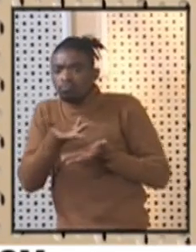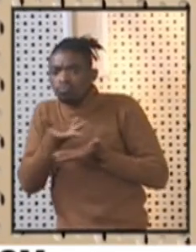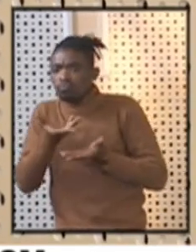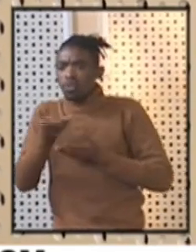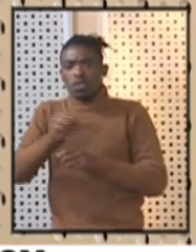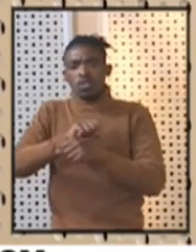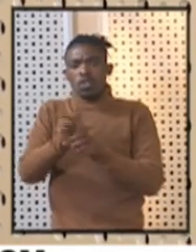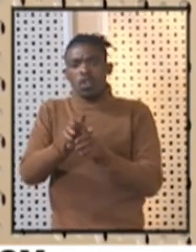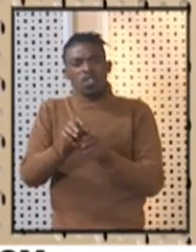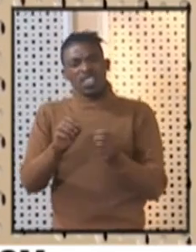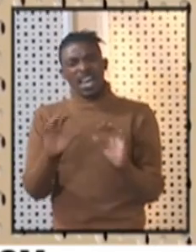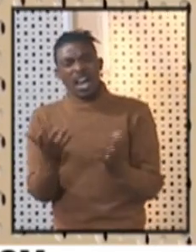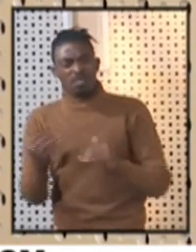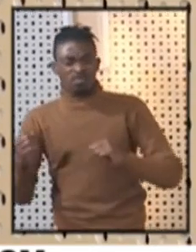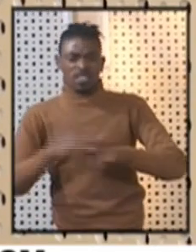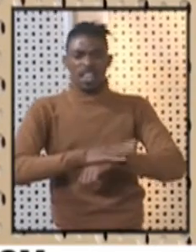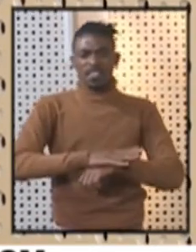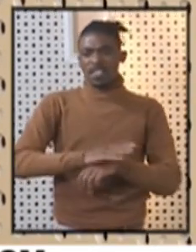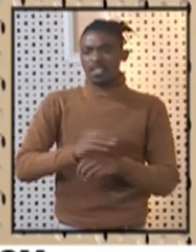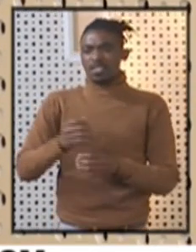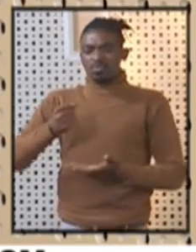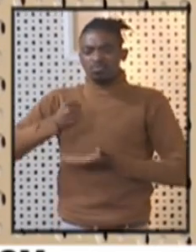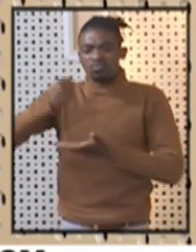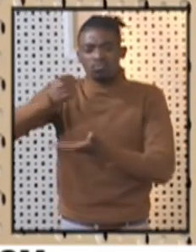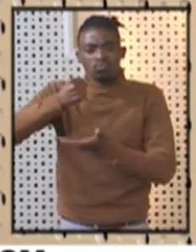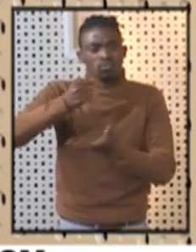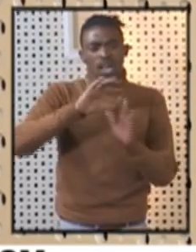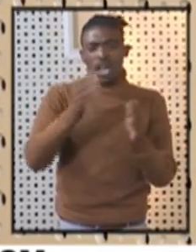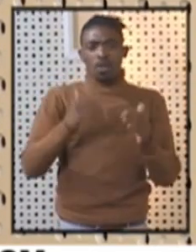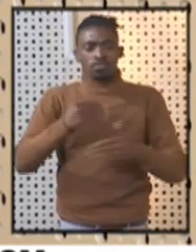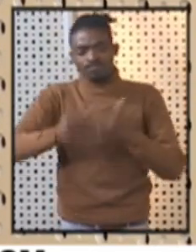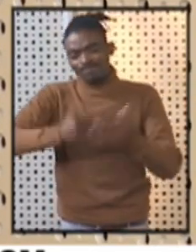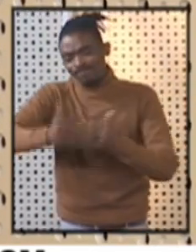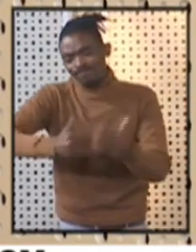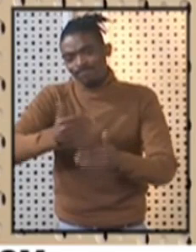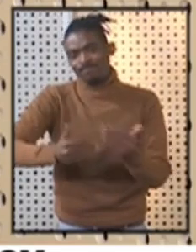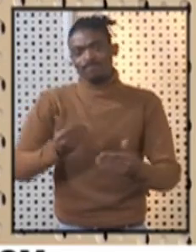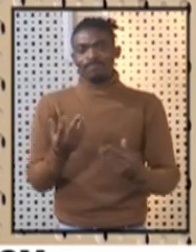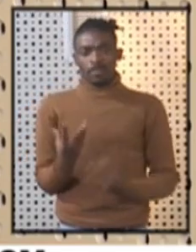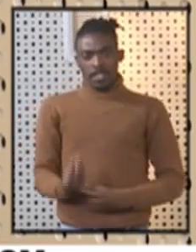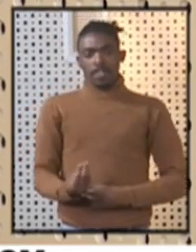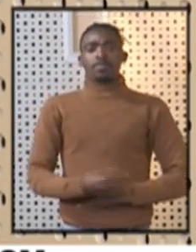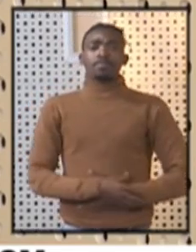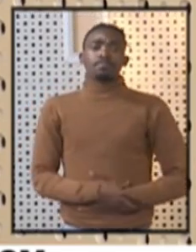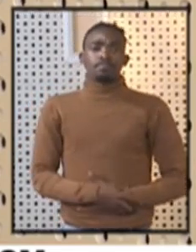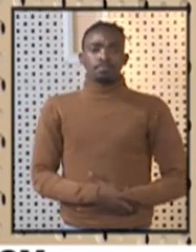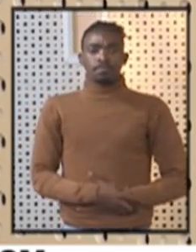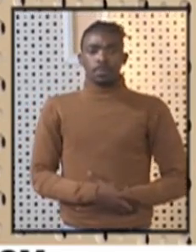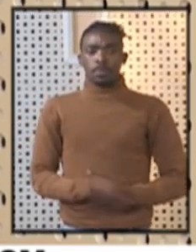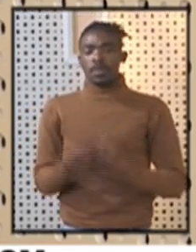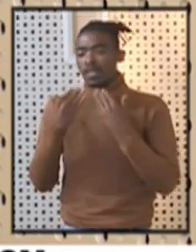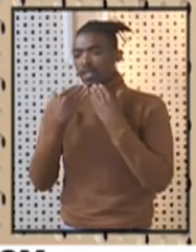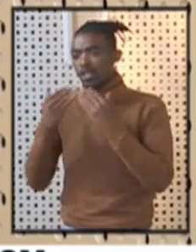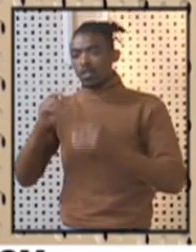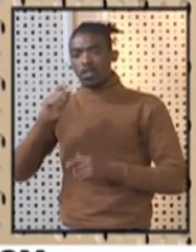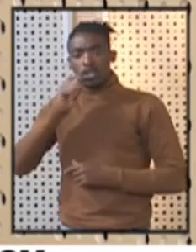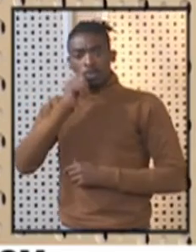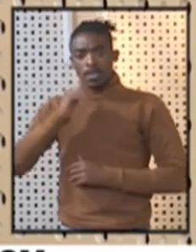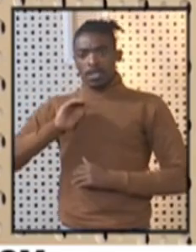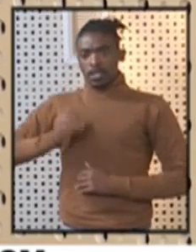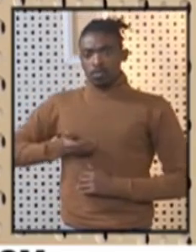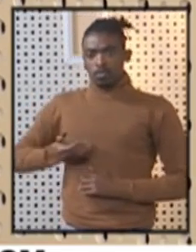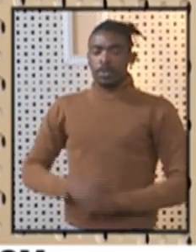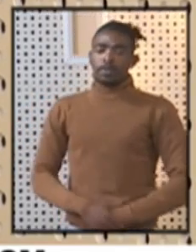-19 risk adjustment level 3 and the response measures that they have put. Thank you, ladies and gentlemen. Also,